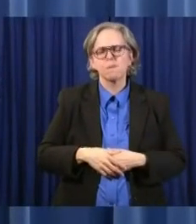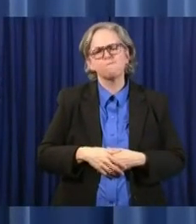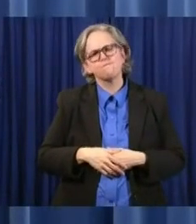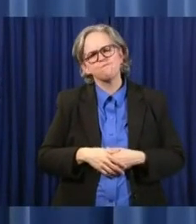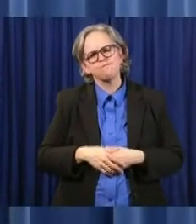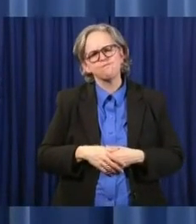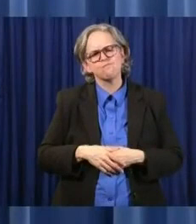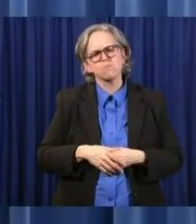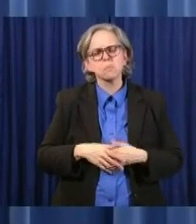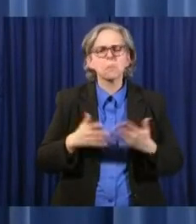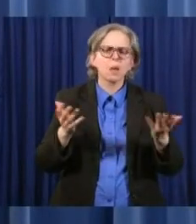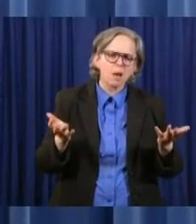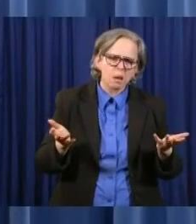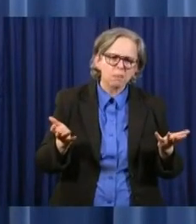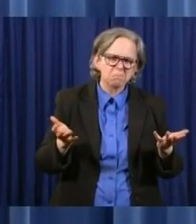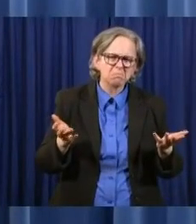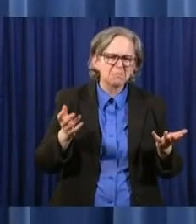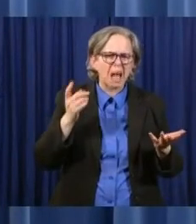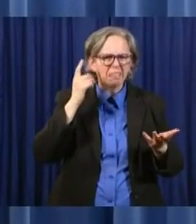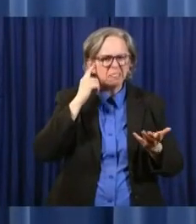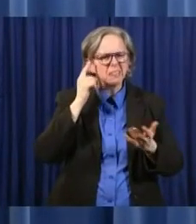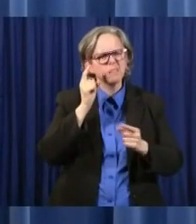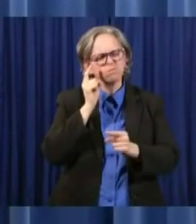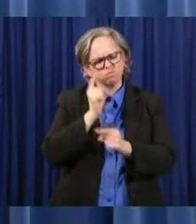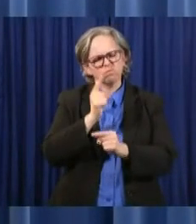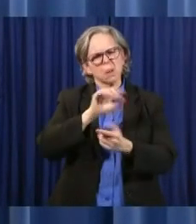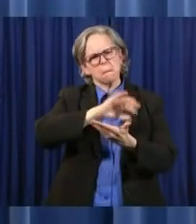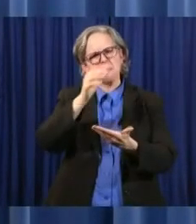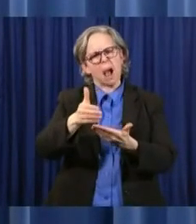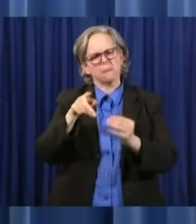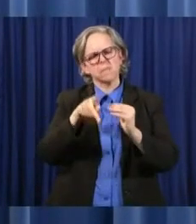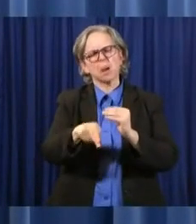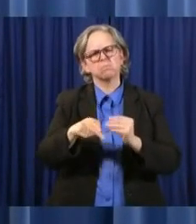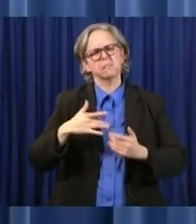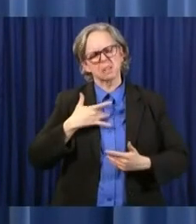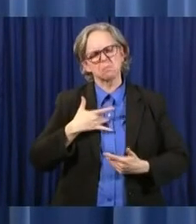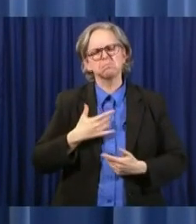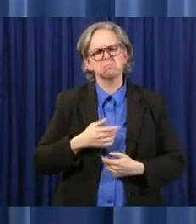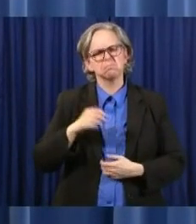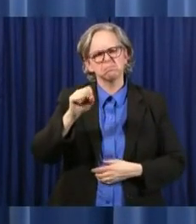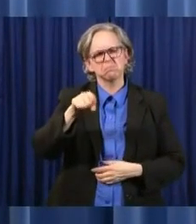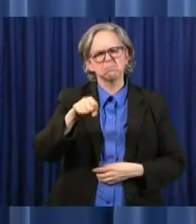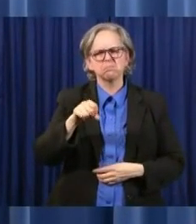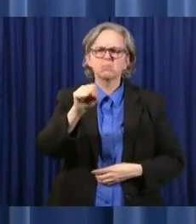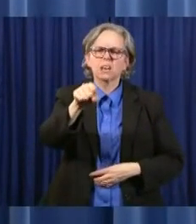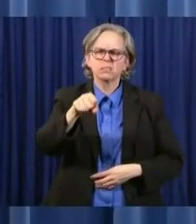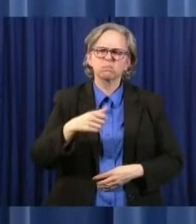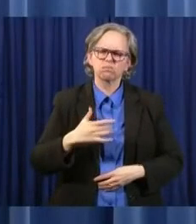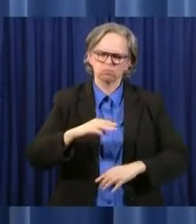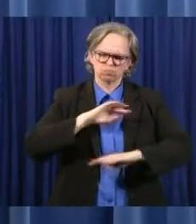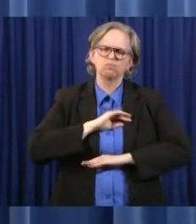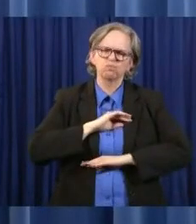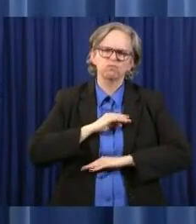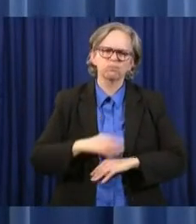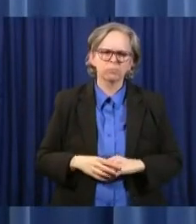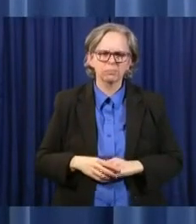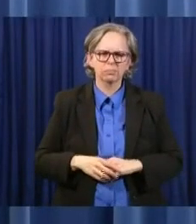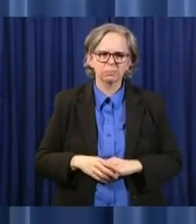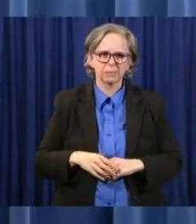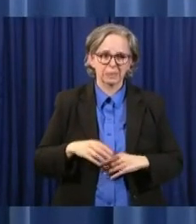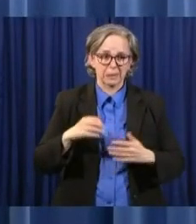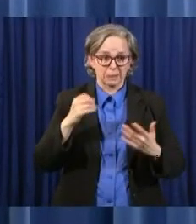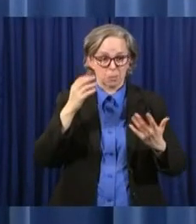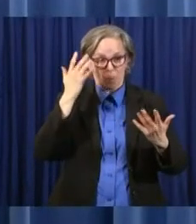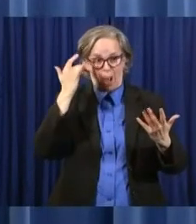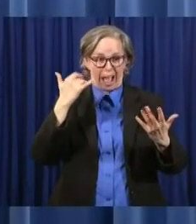Well, I think it's the right amount. You know, I think it's the right amount. Obviously, we think it's the right amount. It's what we came up